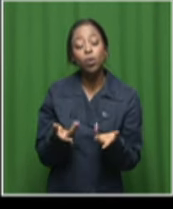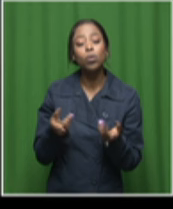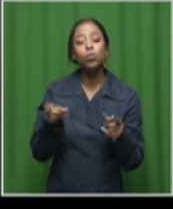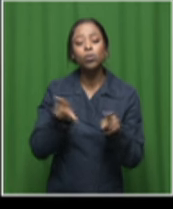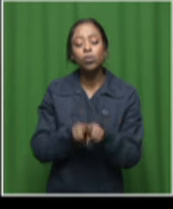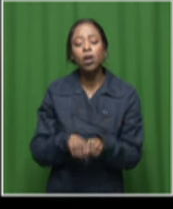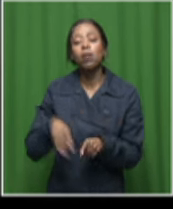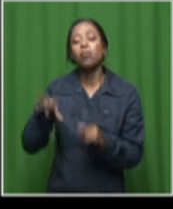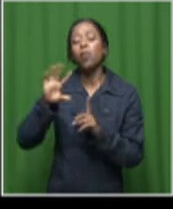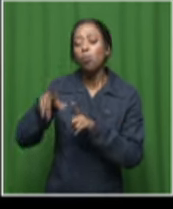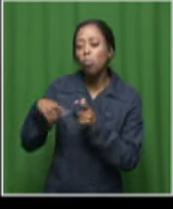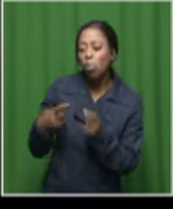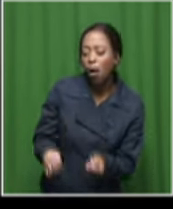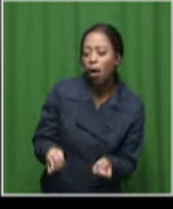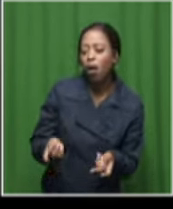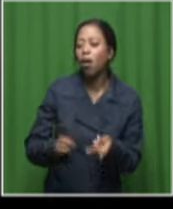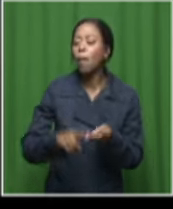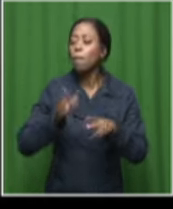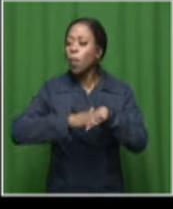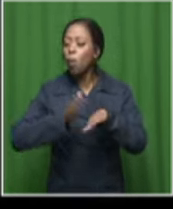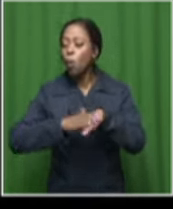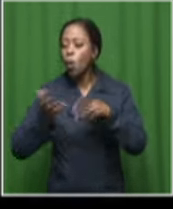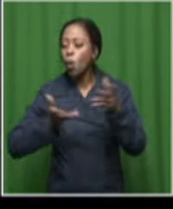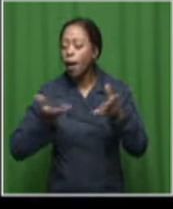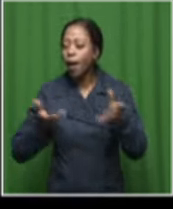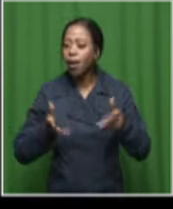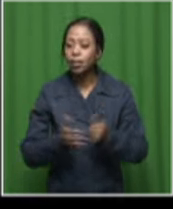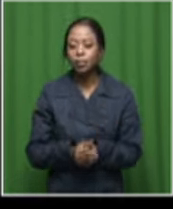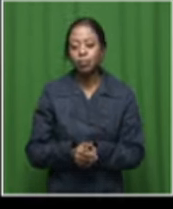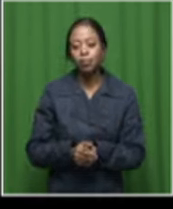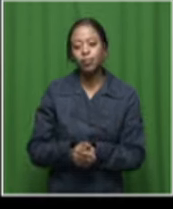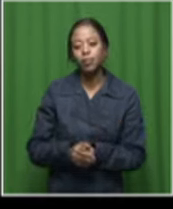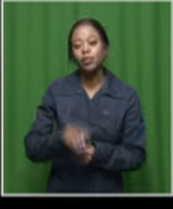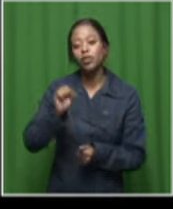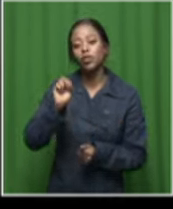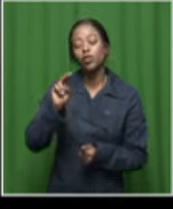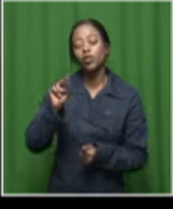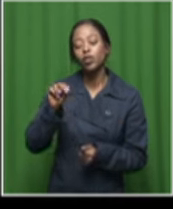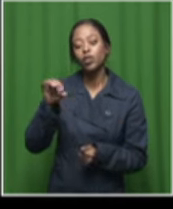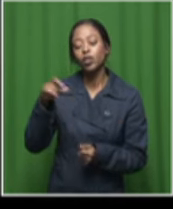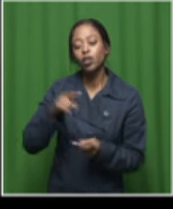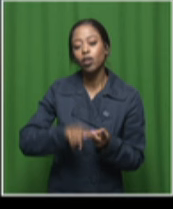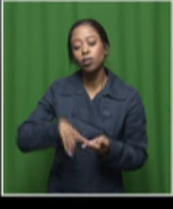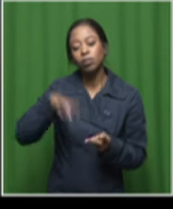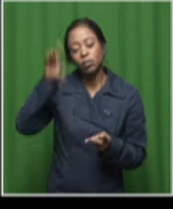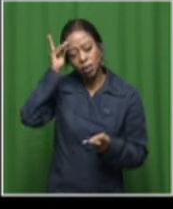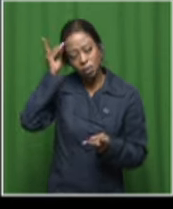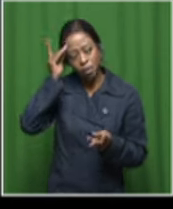St. George's Cathedral. Where are the other venues? Sonage, Joburg, Durban.